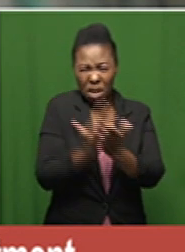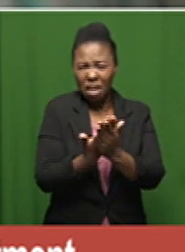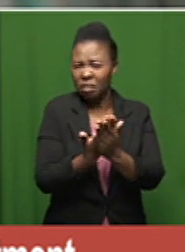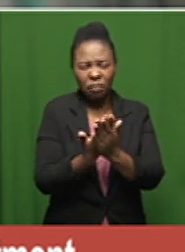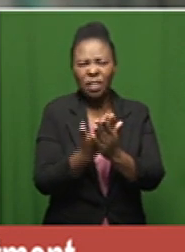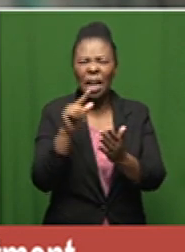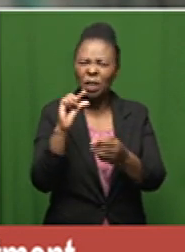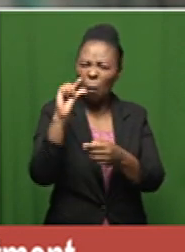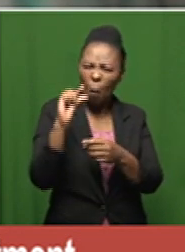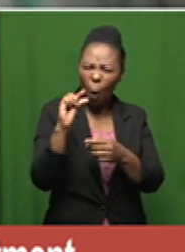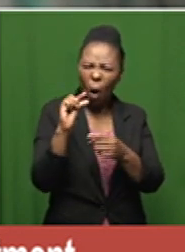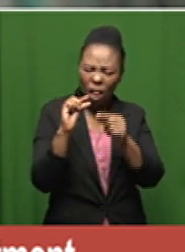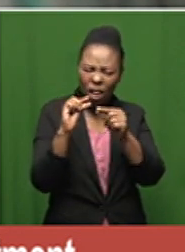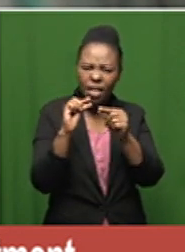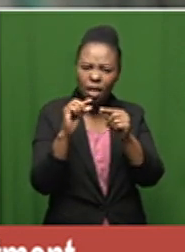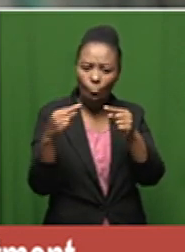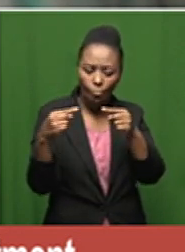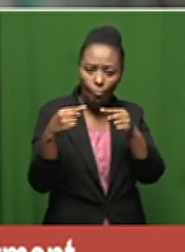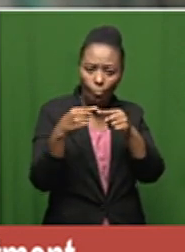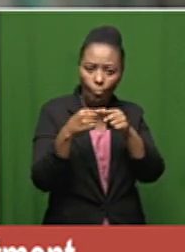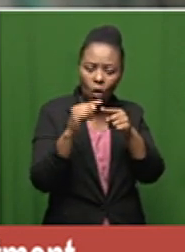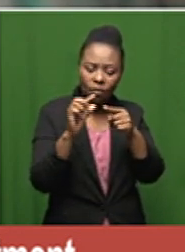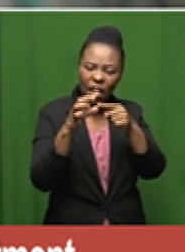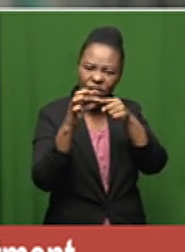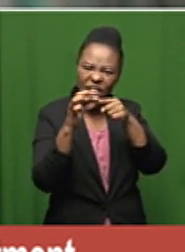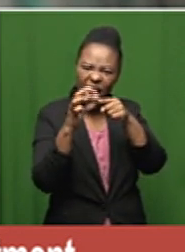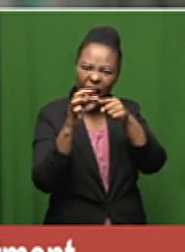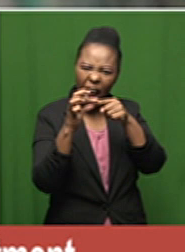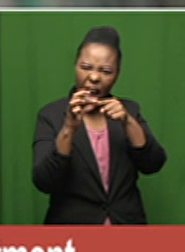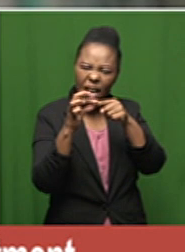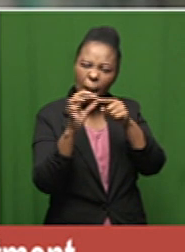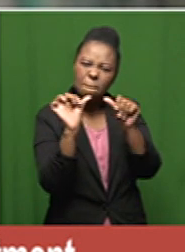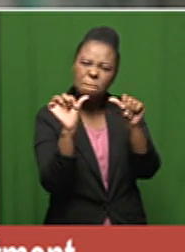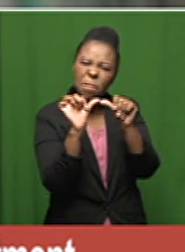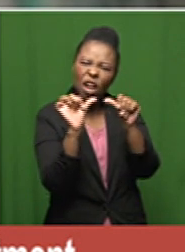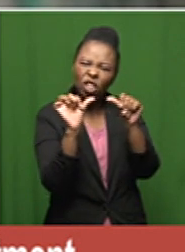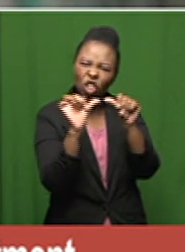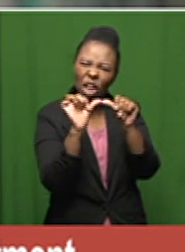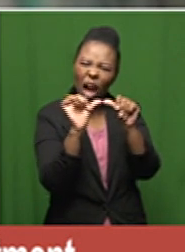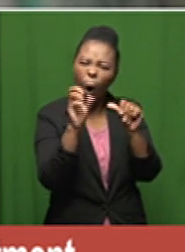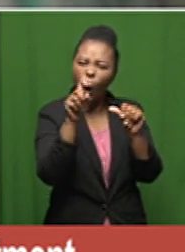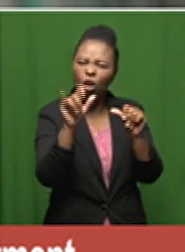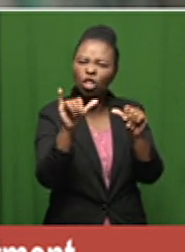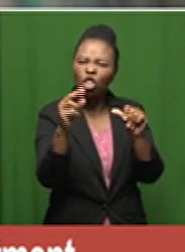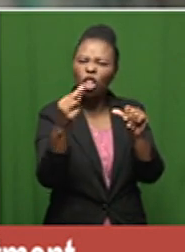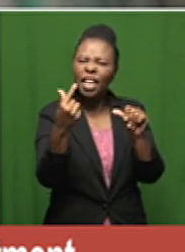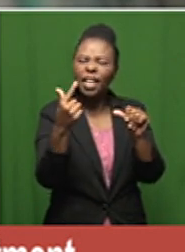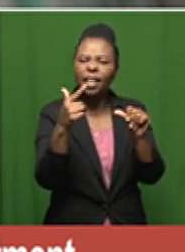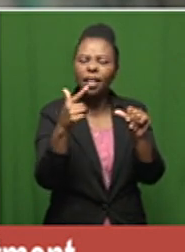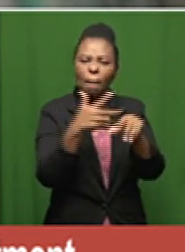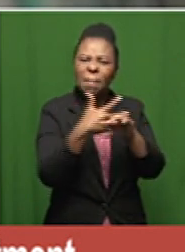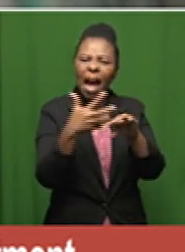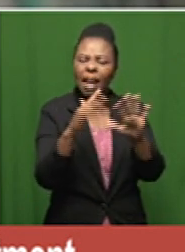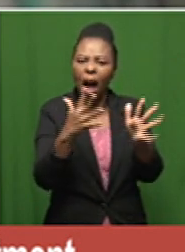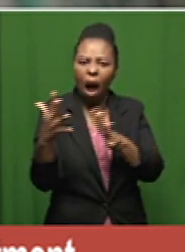device which goes on the finger and measures what your oxygen levels are like in the blood and if that is low you